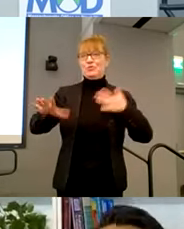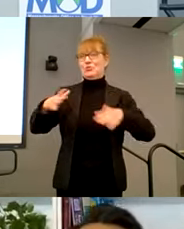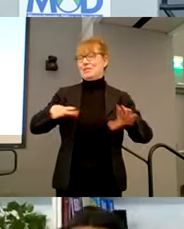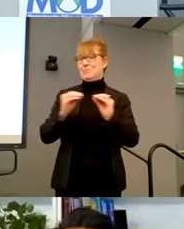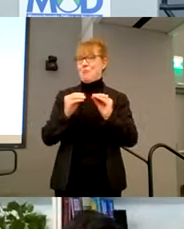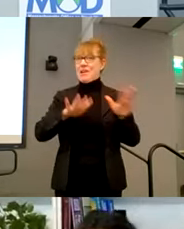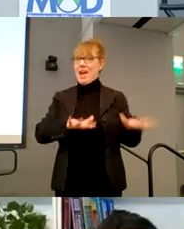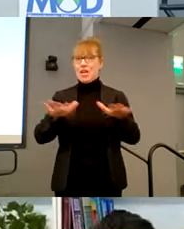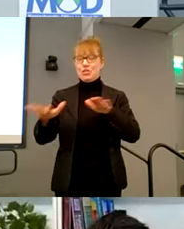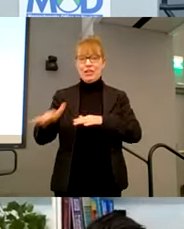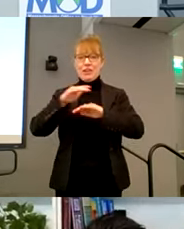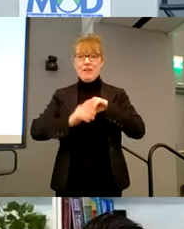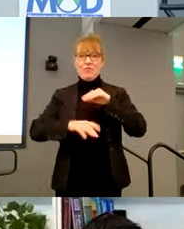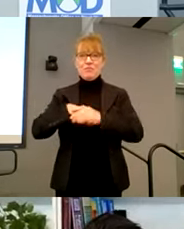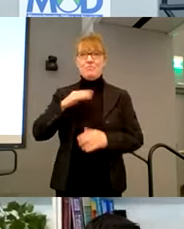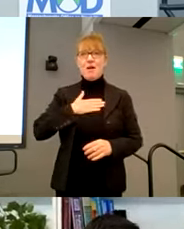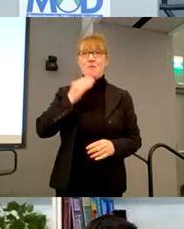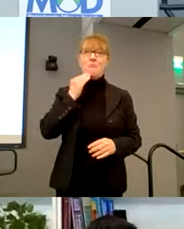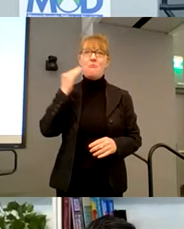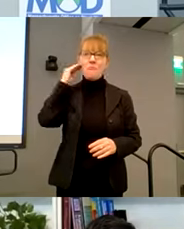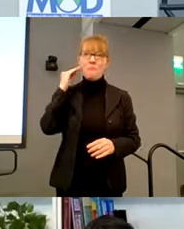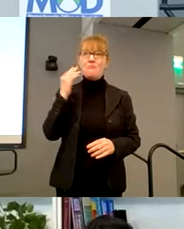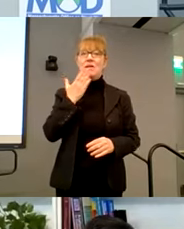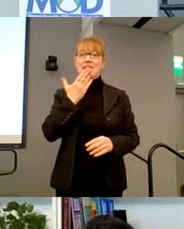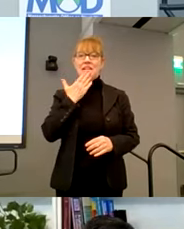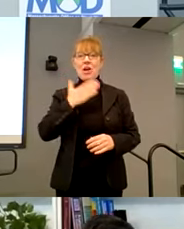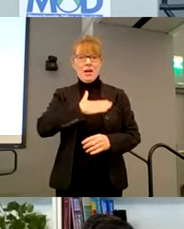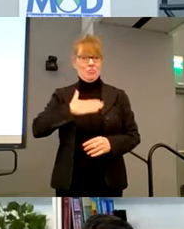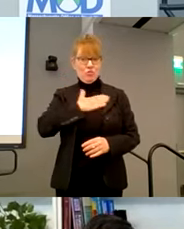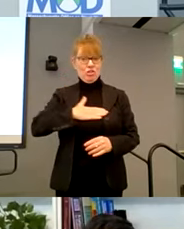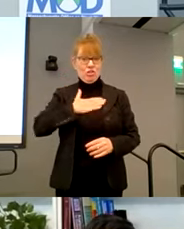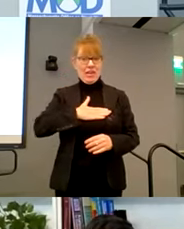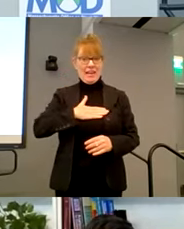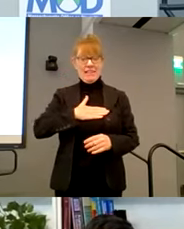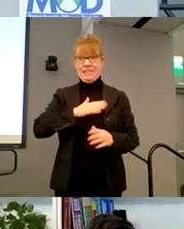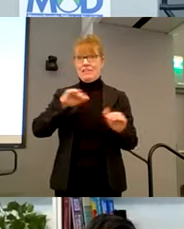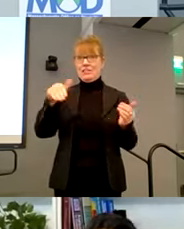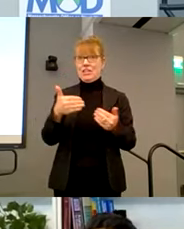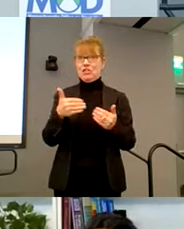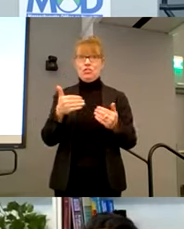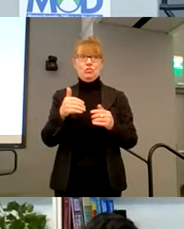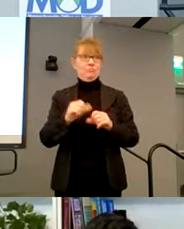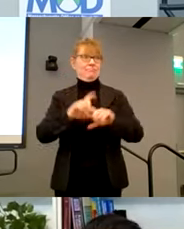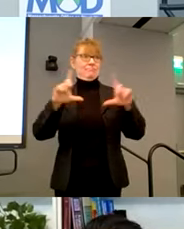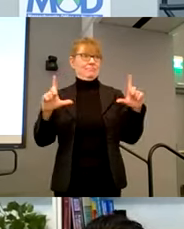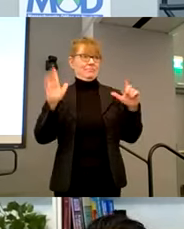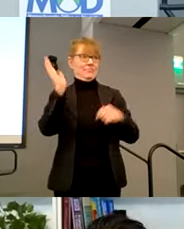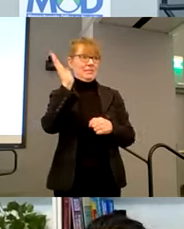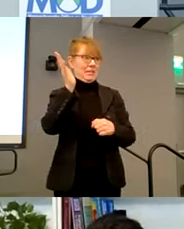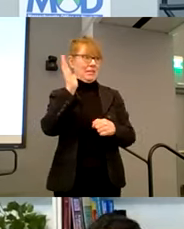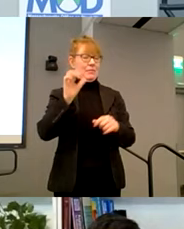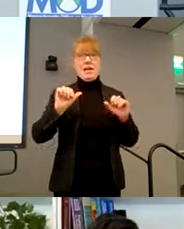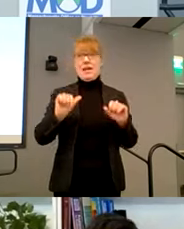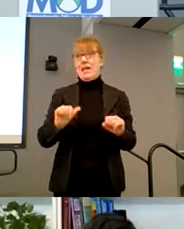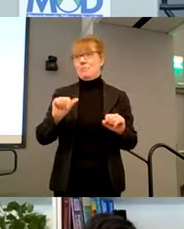Um, but thank you for having me again. appreciate, uh, the invitation to come speak to you briefly about our work here at the Able Gamers charity. I think it's really